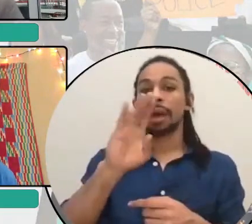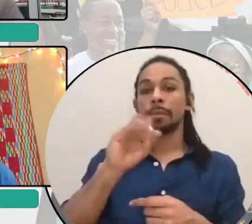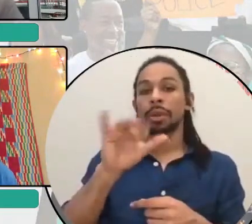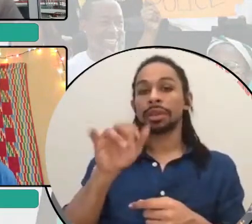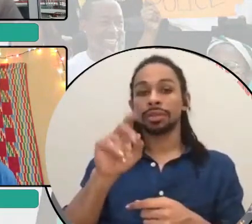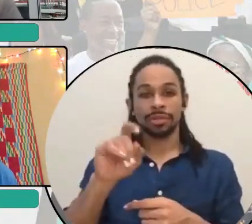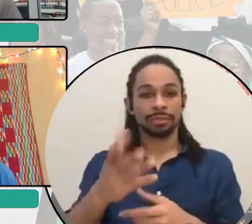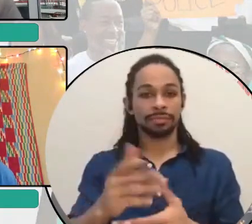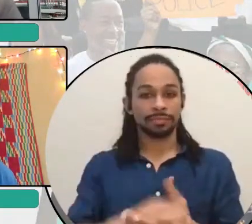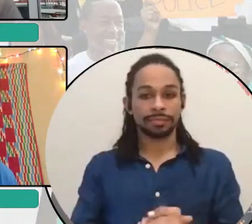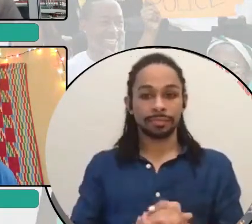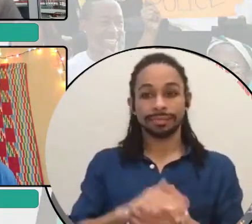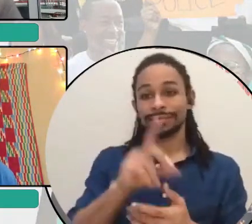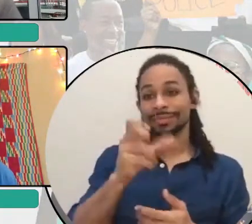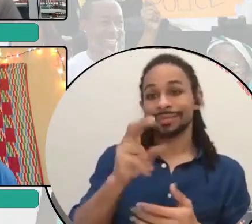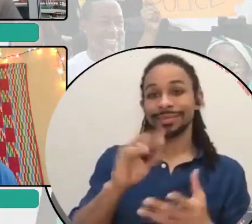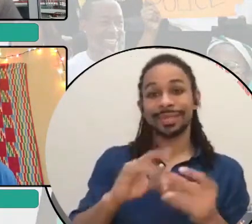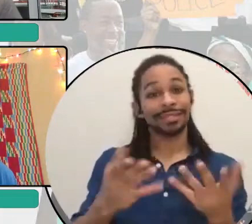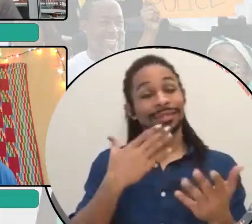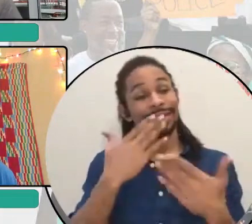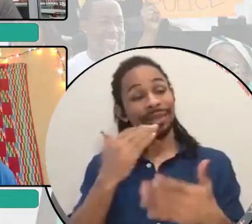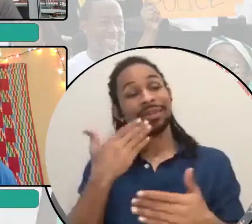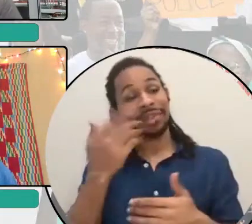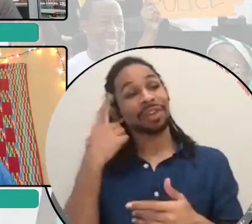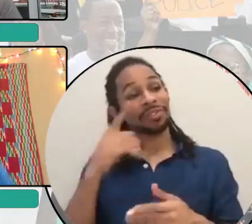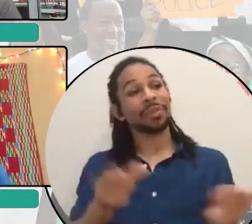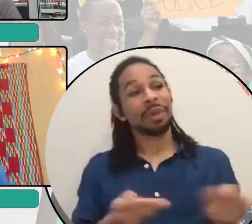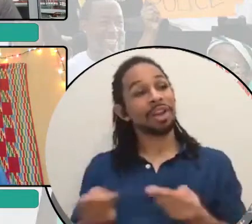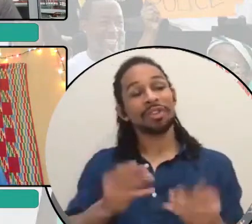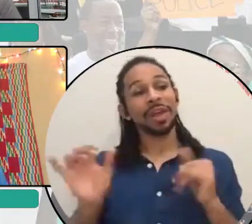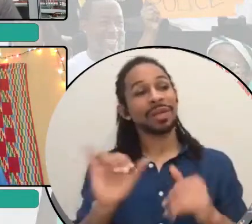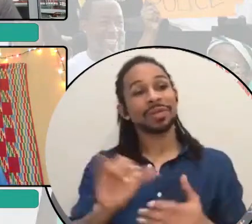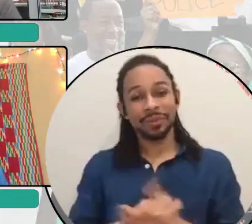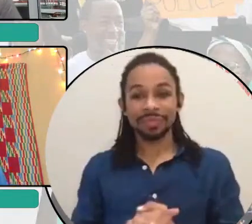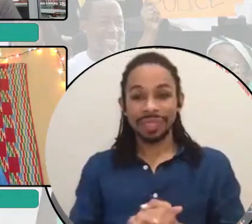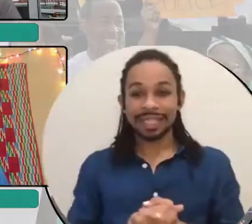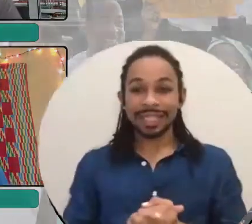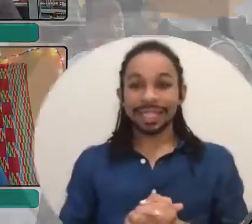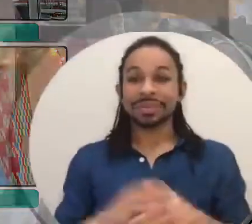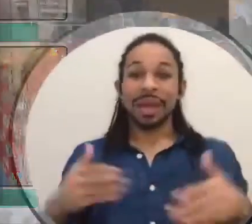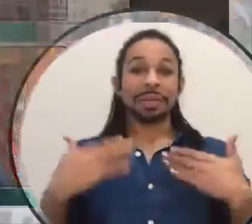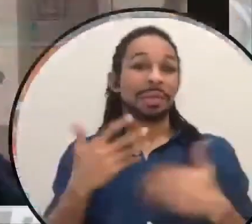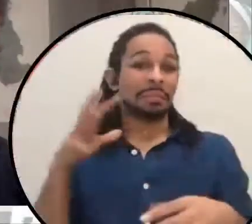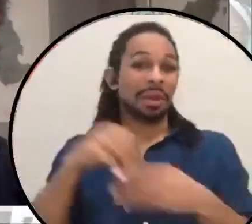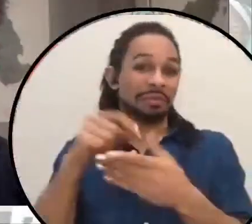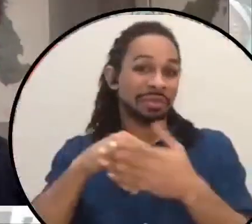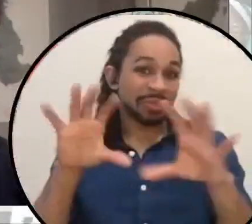Thanks. And thanks for introducing us and being our moderator. I'm so glad to be part of this group.